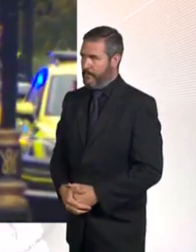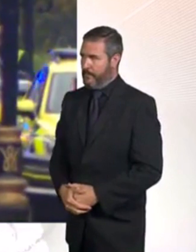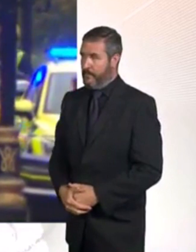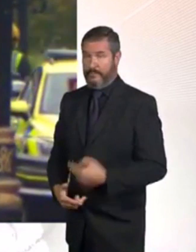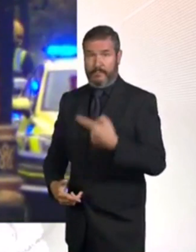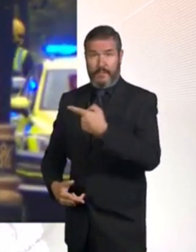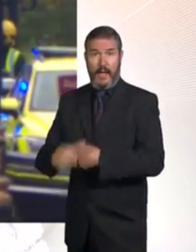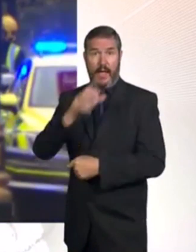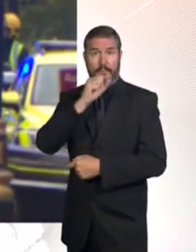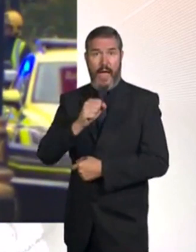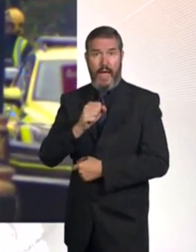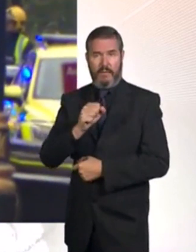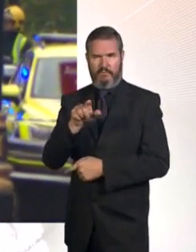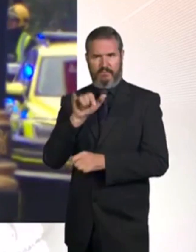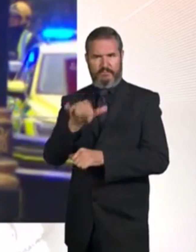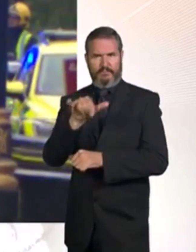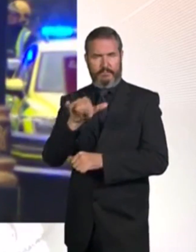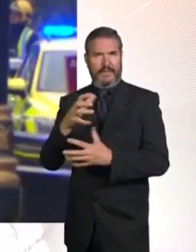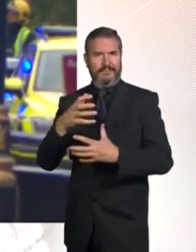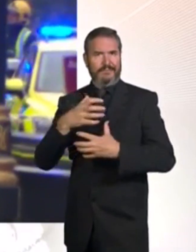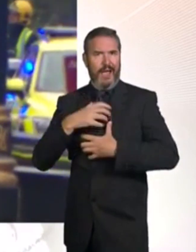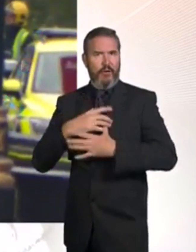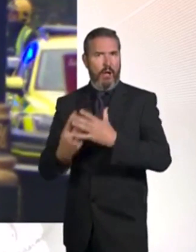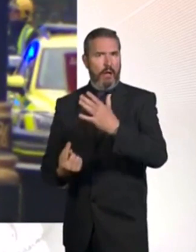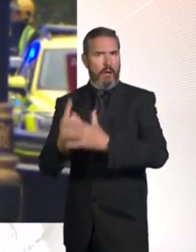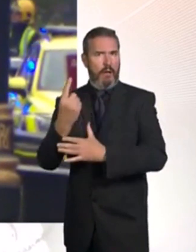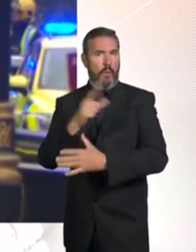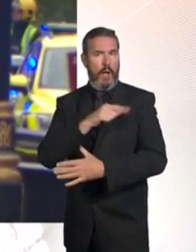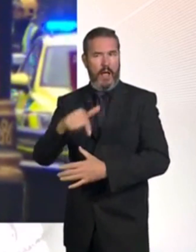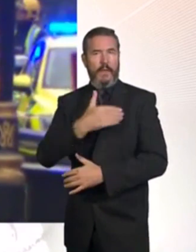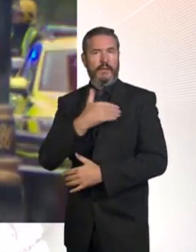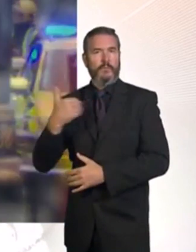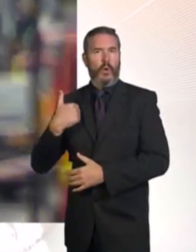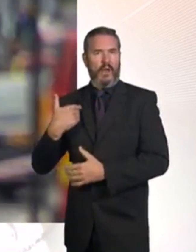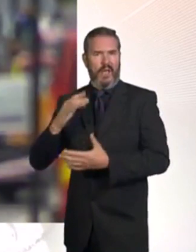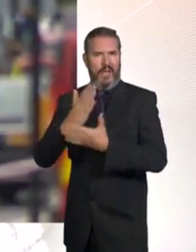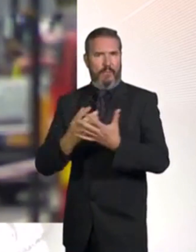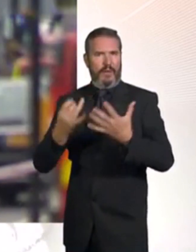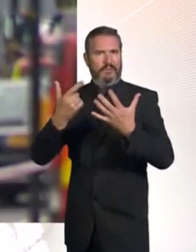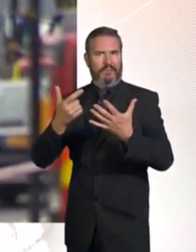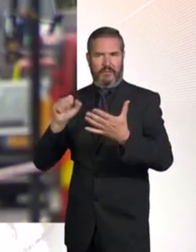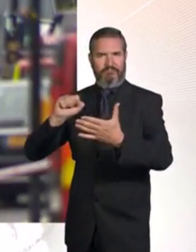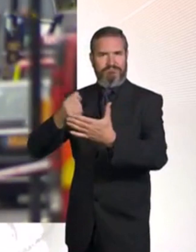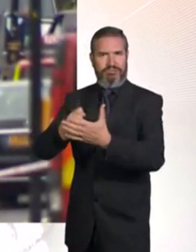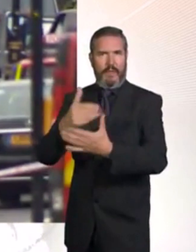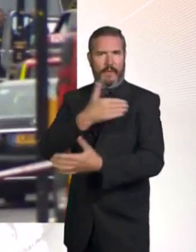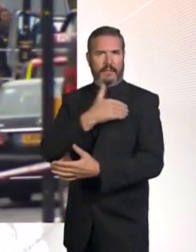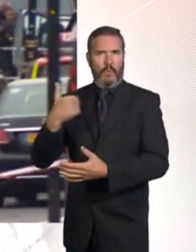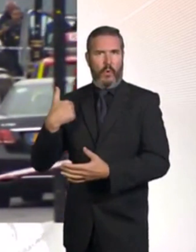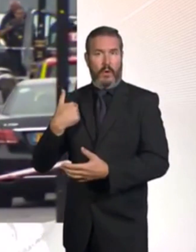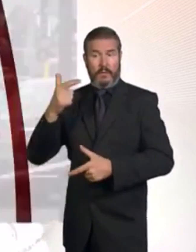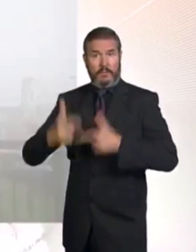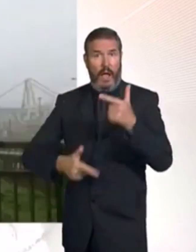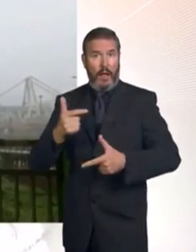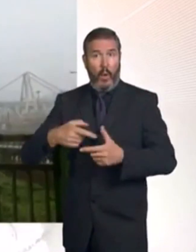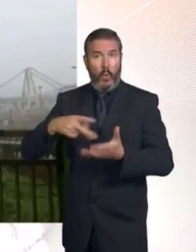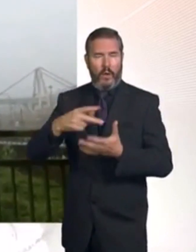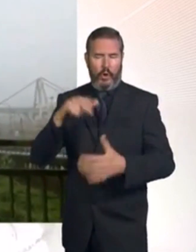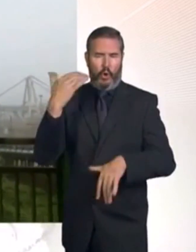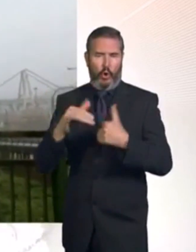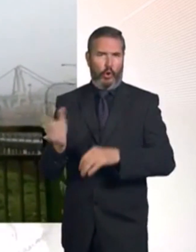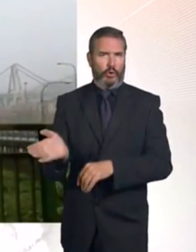A man is arrested on suspicion of terrorism offences after a car crashes outside the Houses of Parliament, injuring several people.